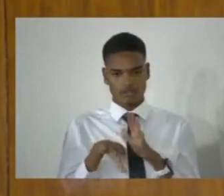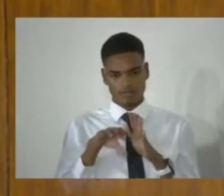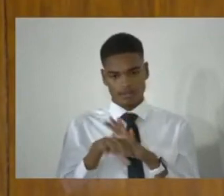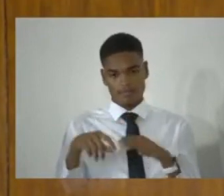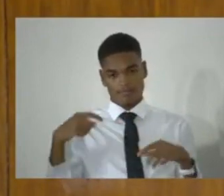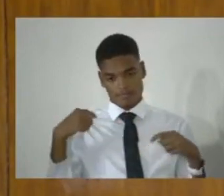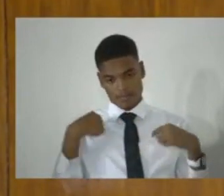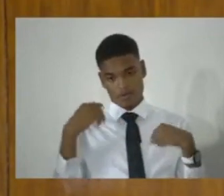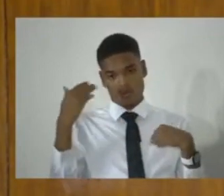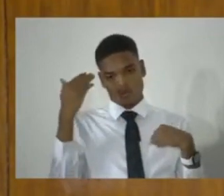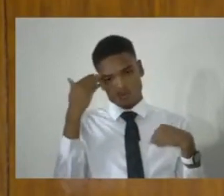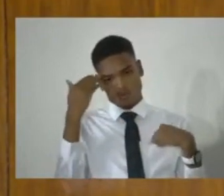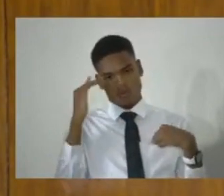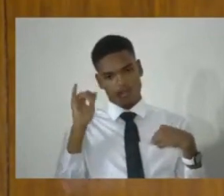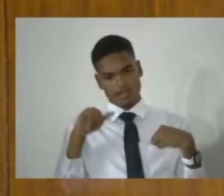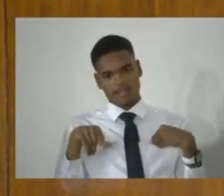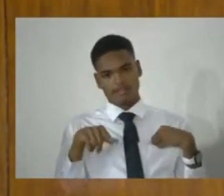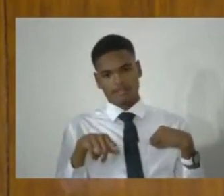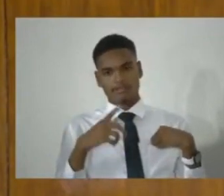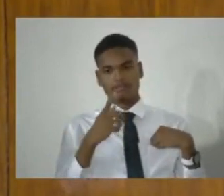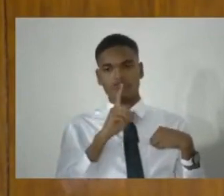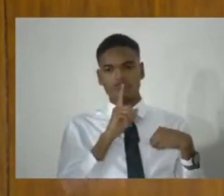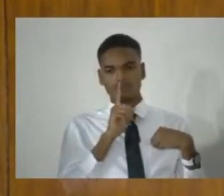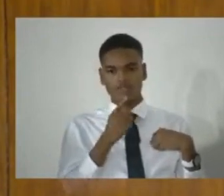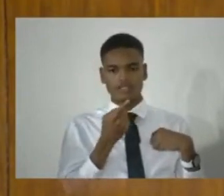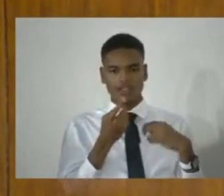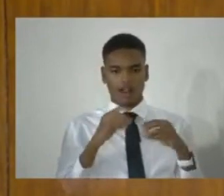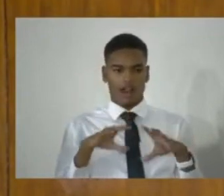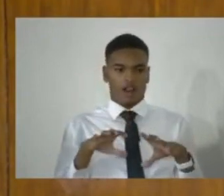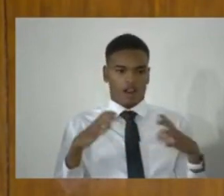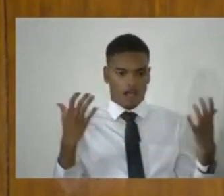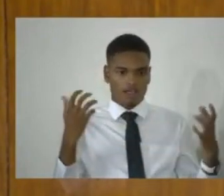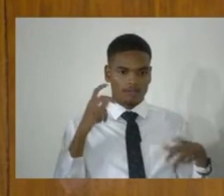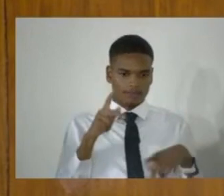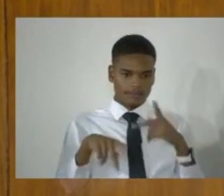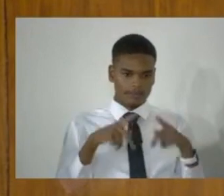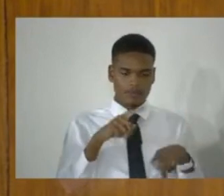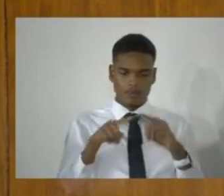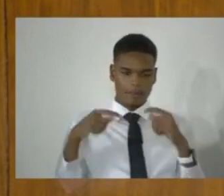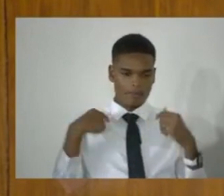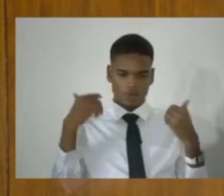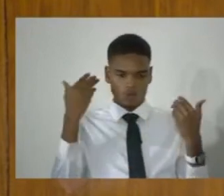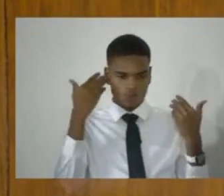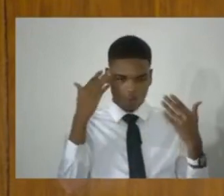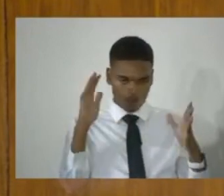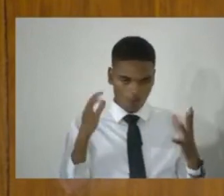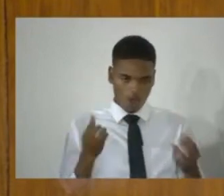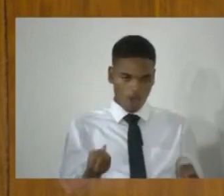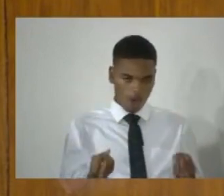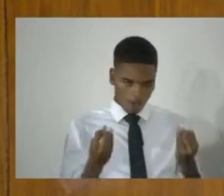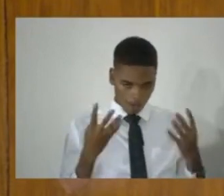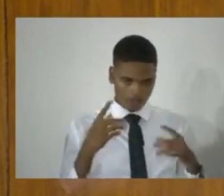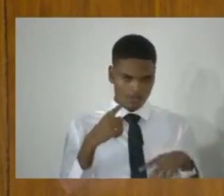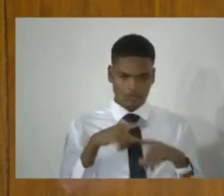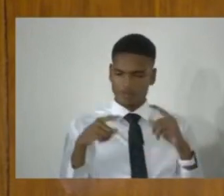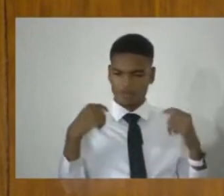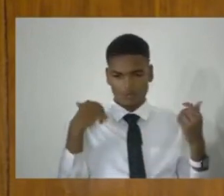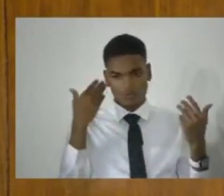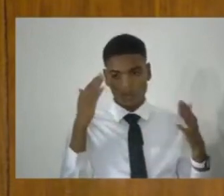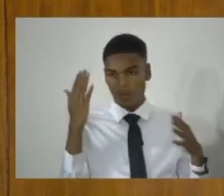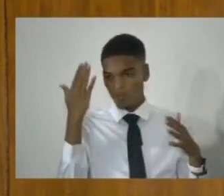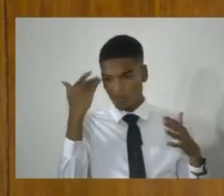know that it is a significant number, but I do not know the volume, and I do not know why that data wasn't presented when